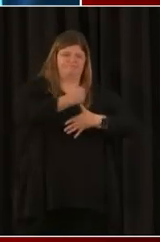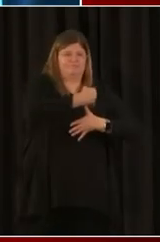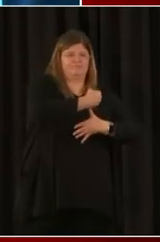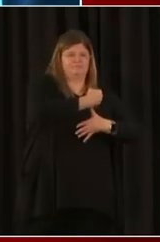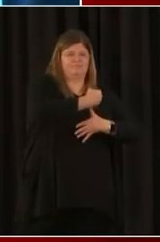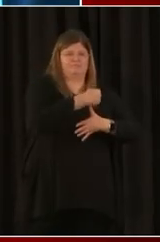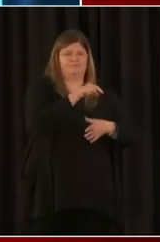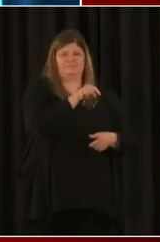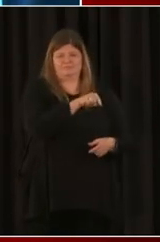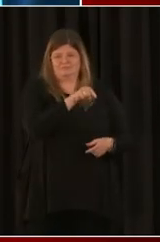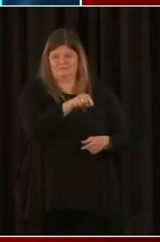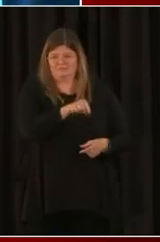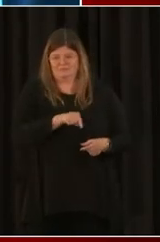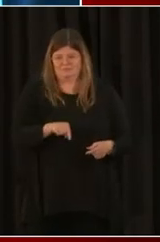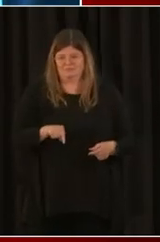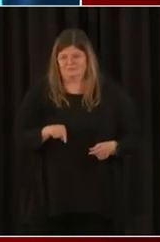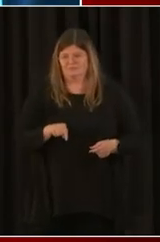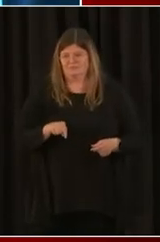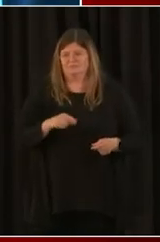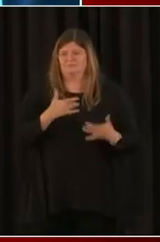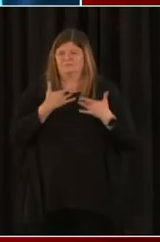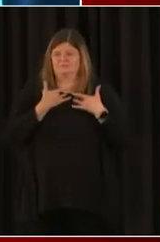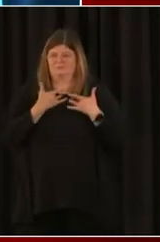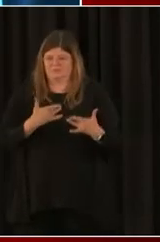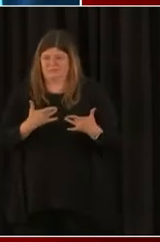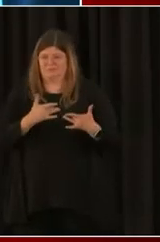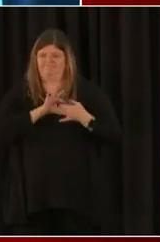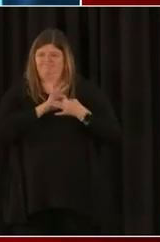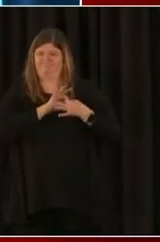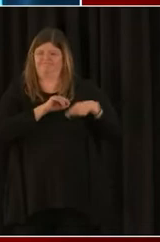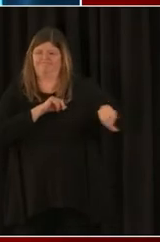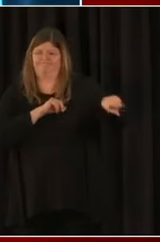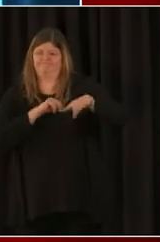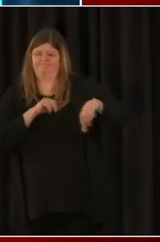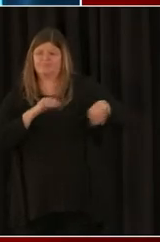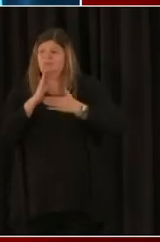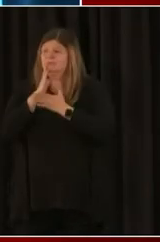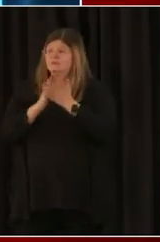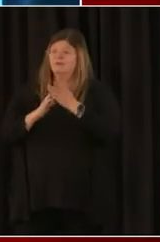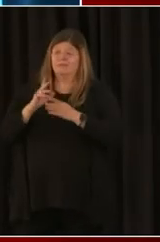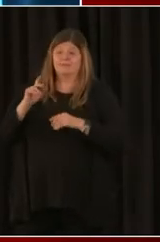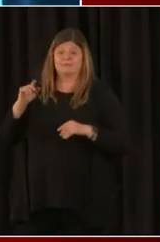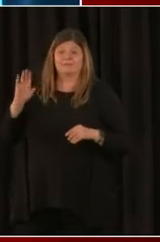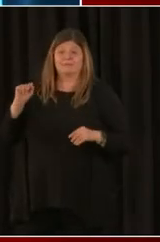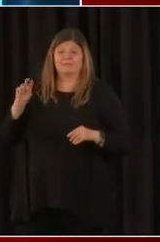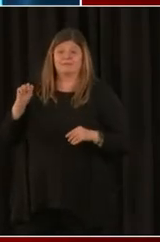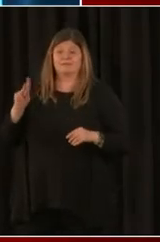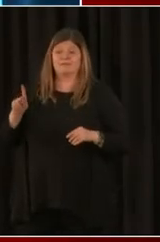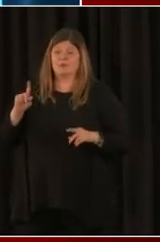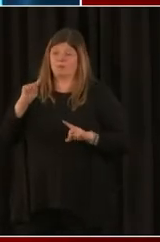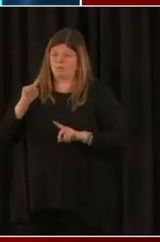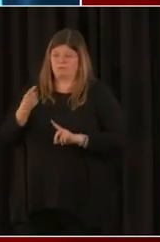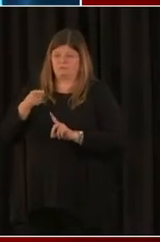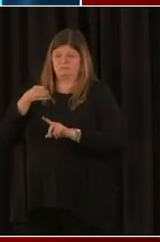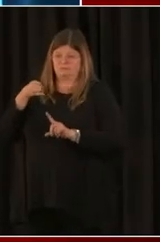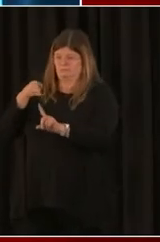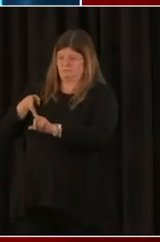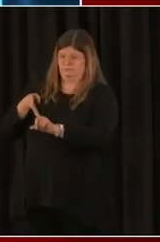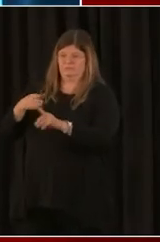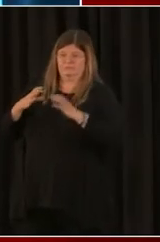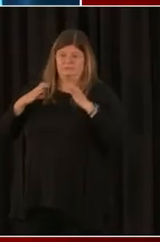We've had, with the PPP process, some banks, they have only given PPP to existing customers. So,